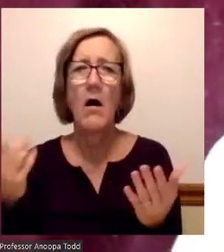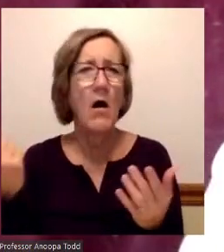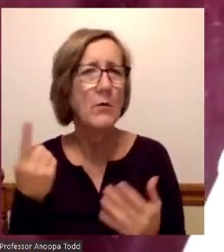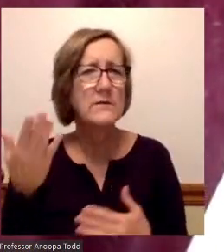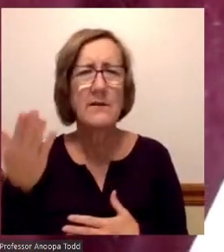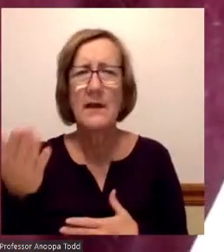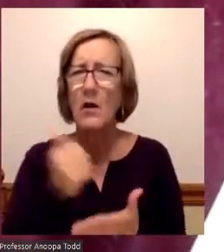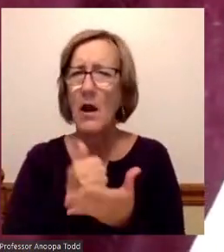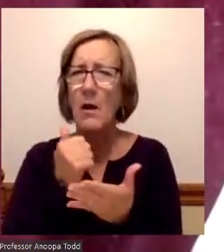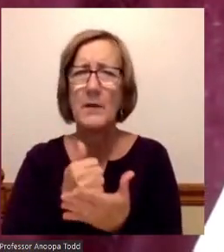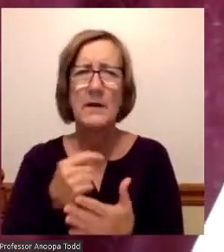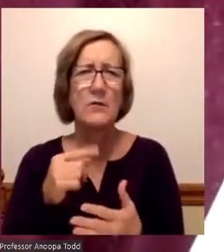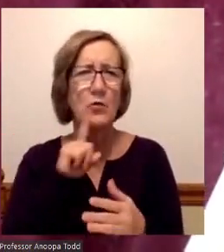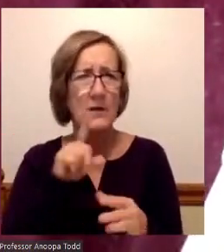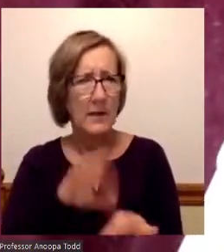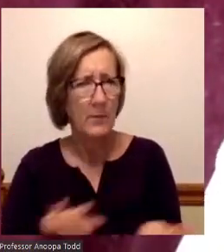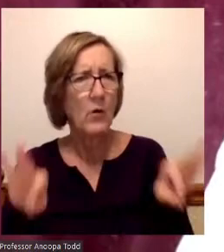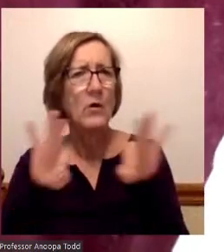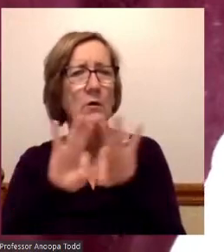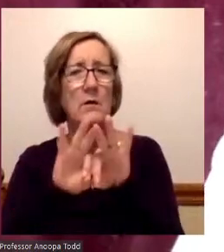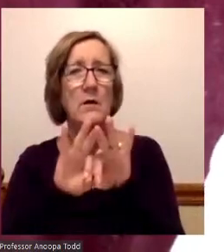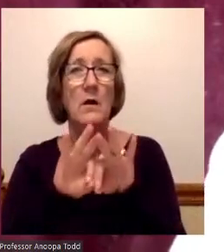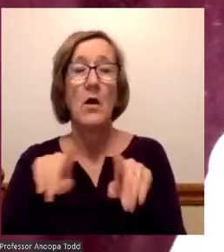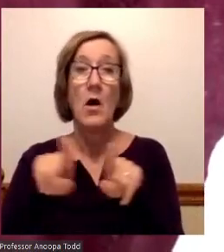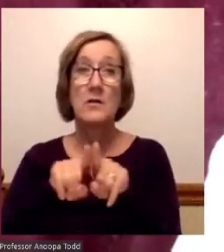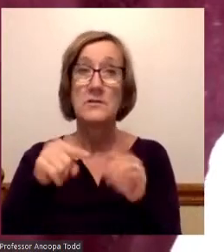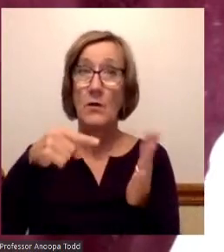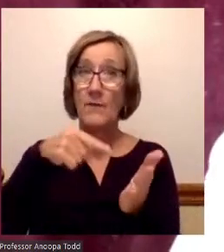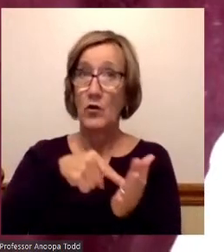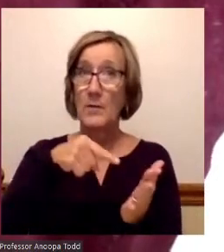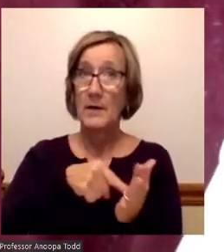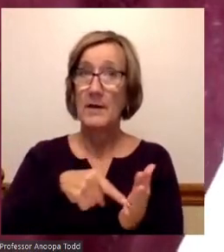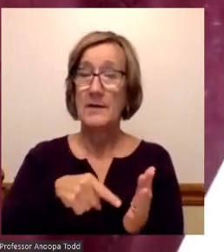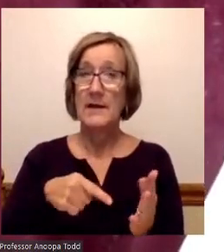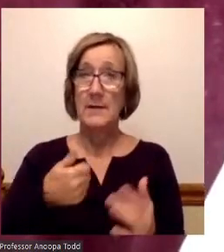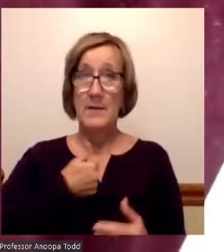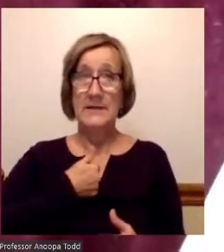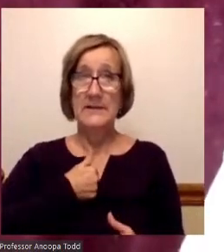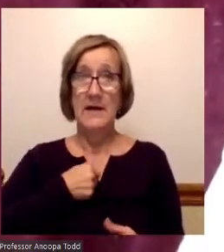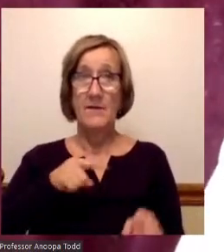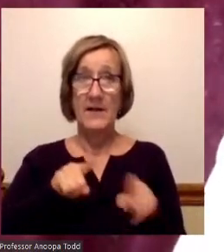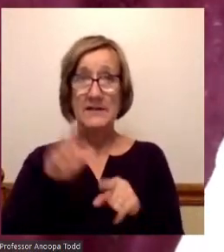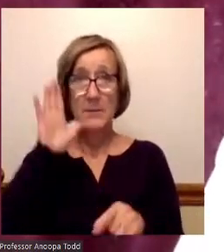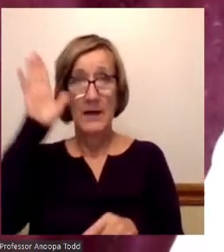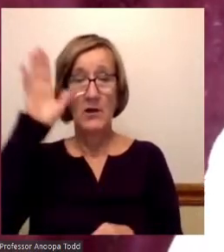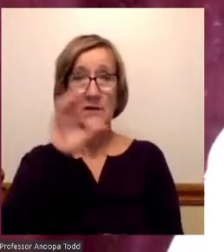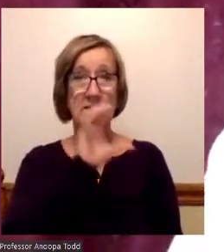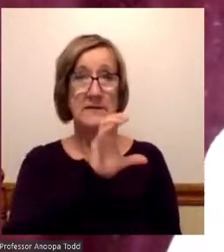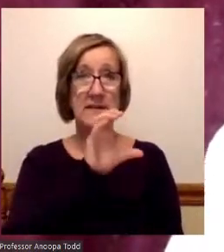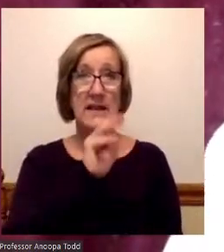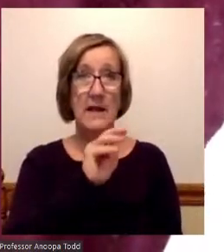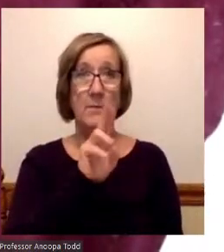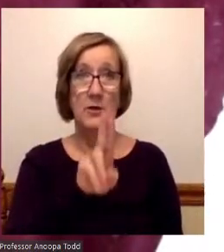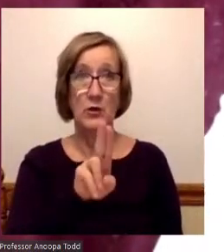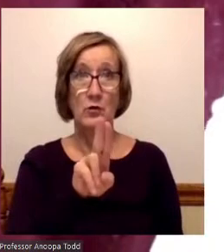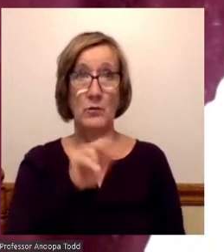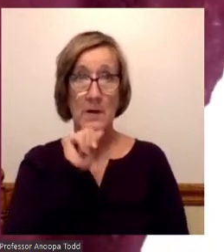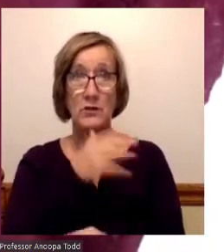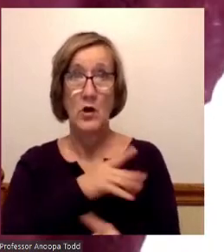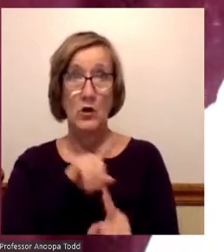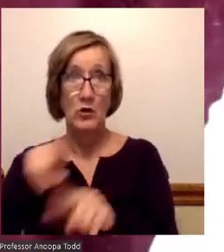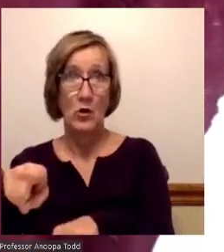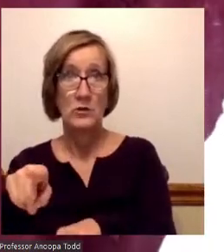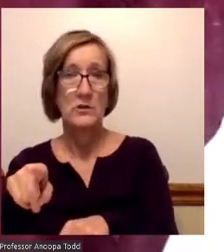important. The affordability. Now, can tell you as a parent, CMU, where my daughter goes, is a lot expensive, more